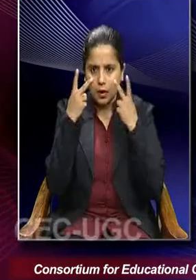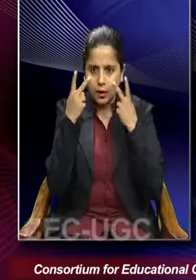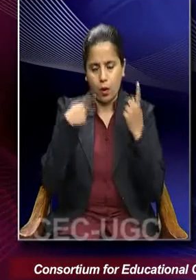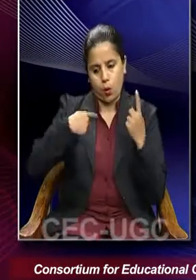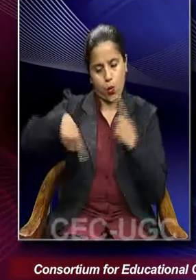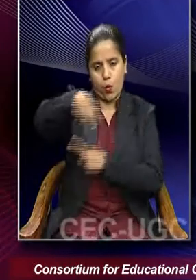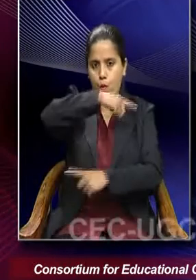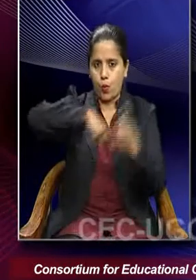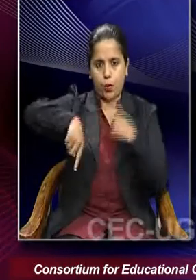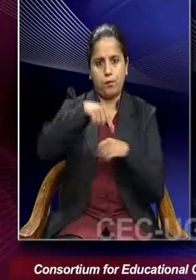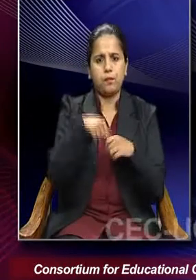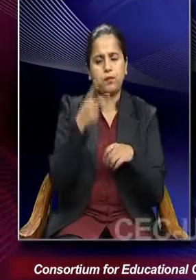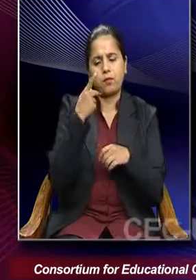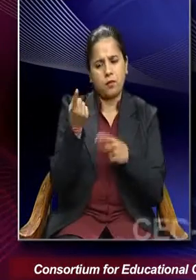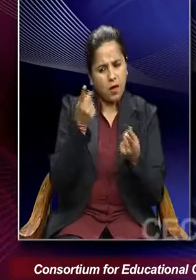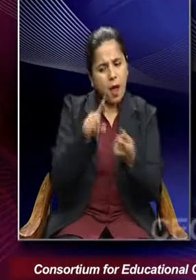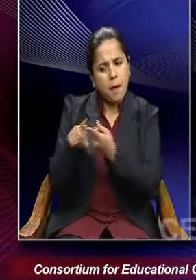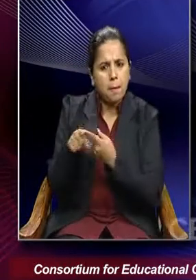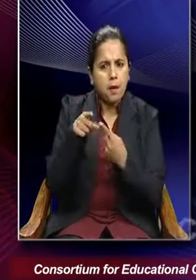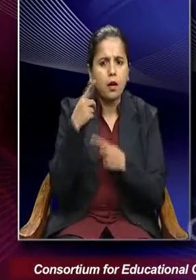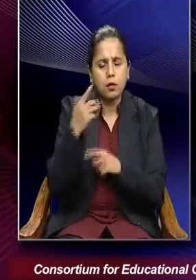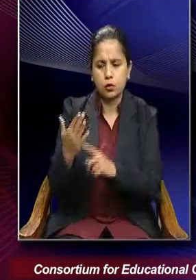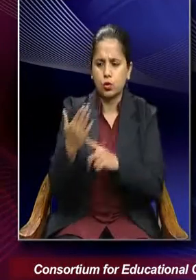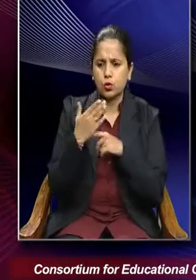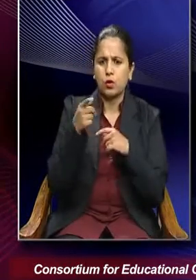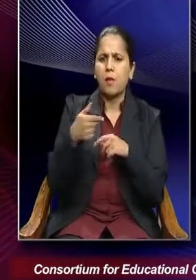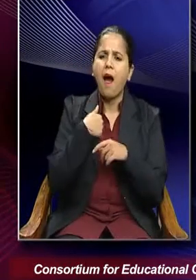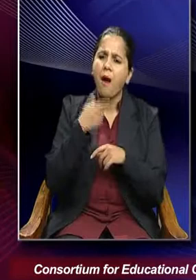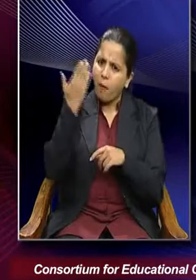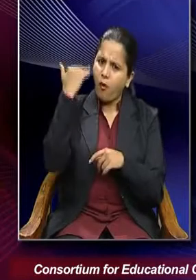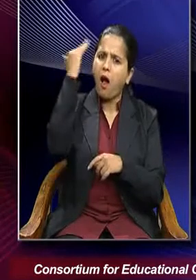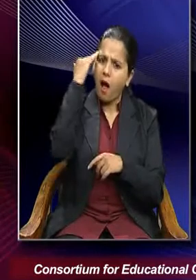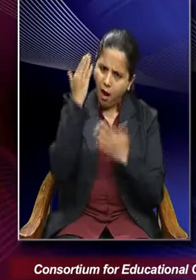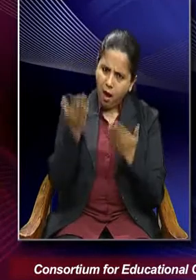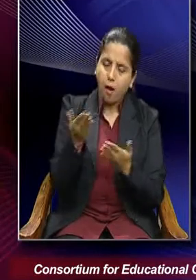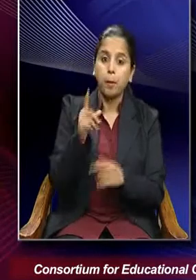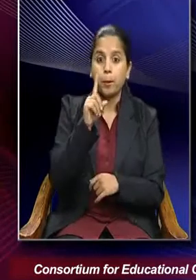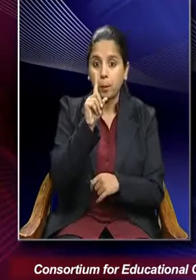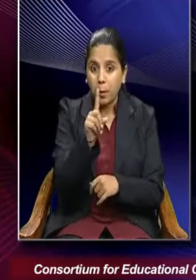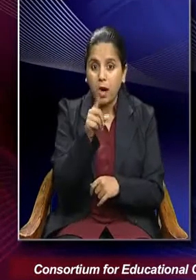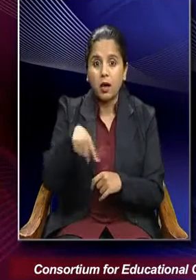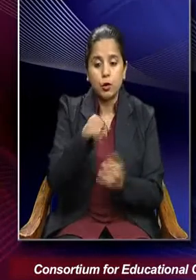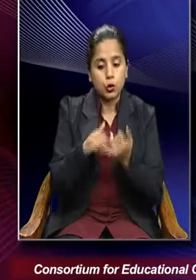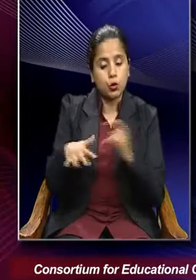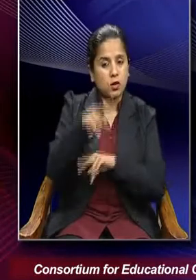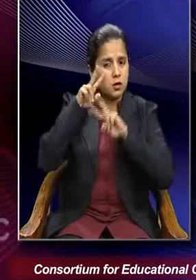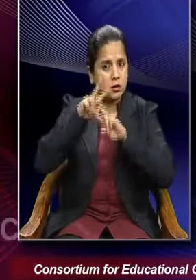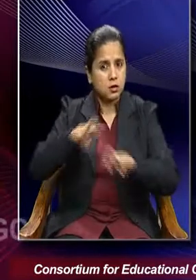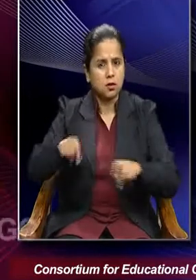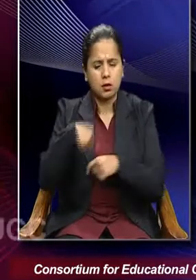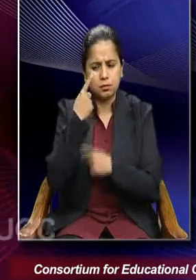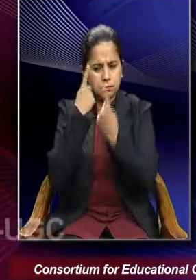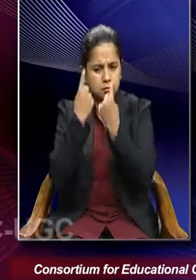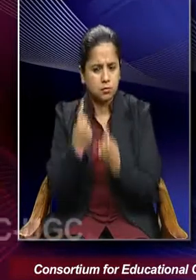phenomena which appears to be very familiar. But a sociological investigation